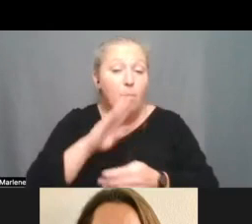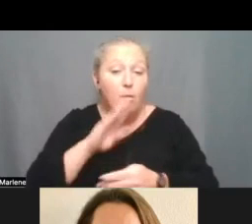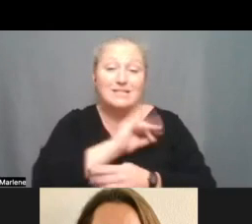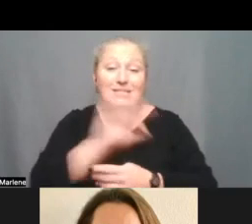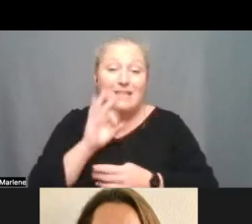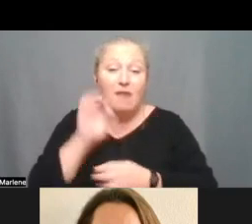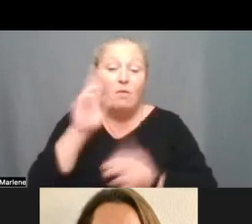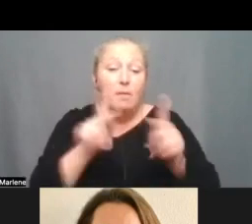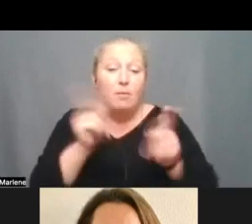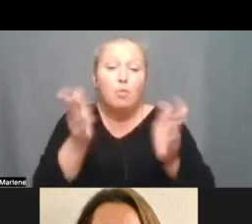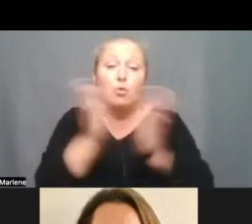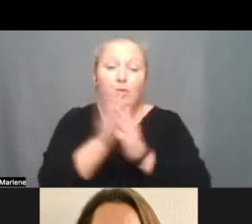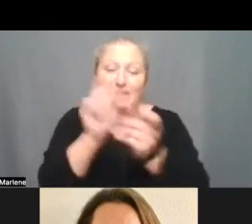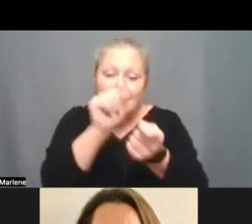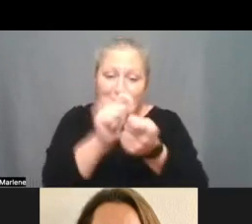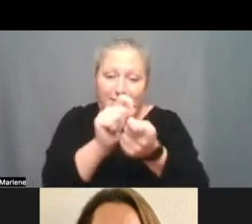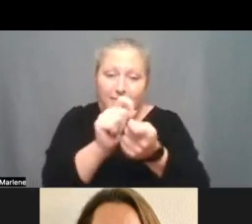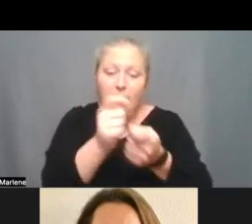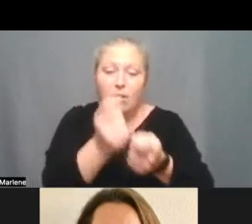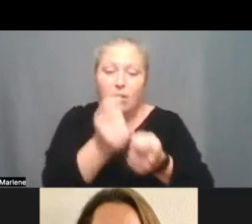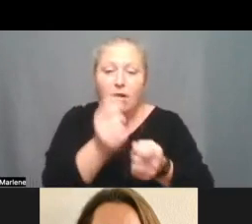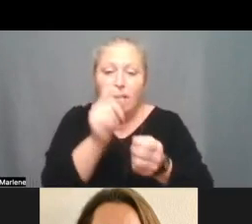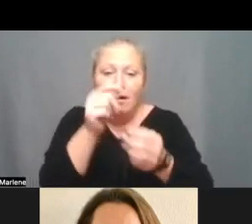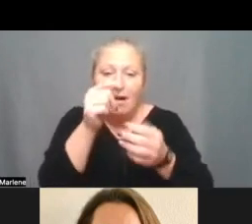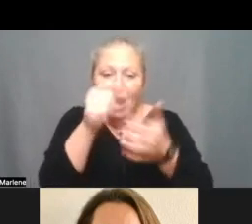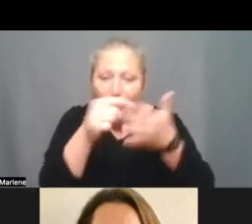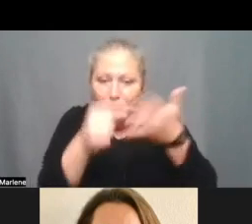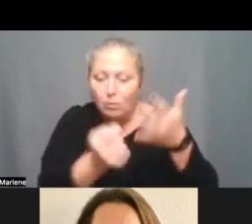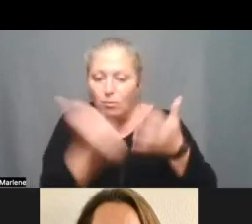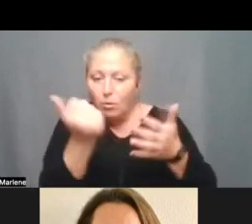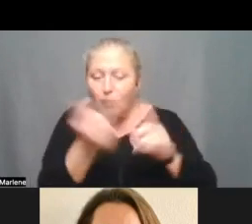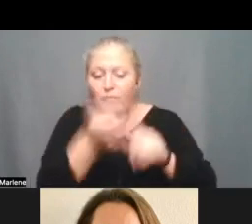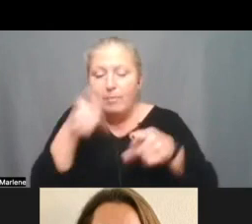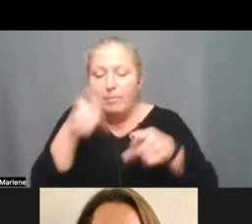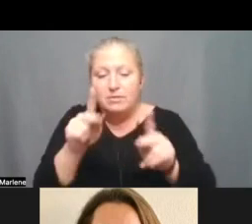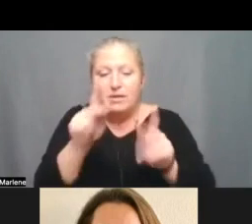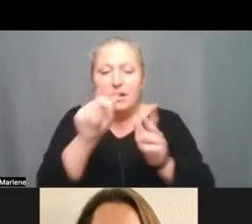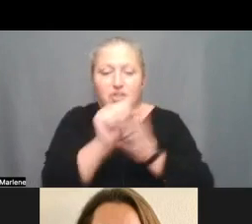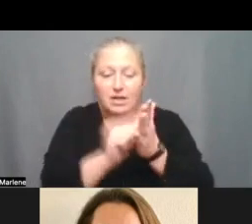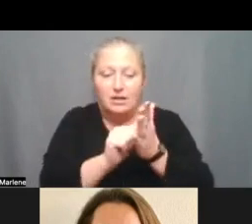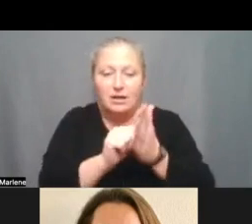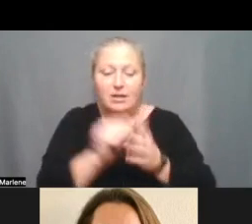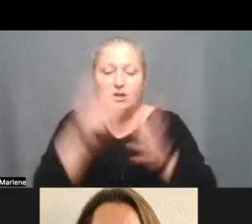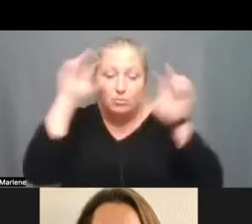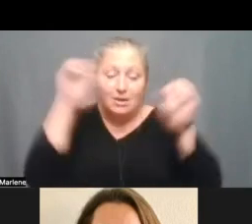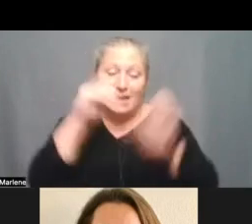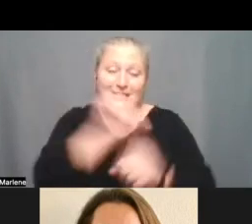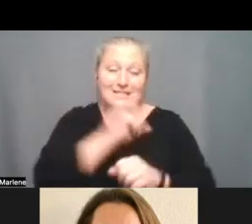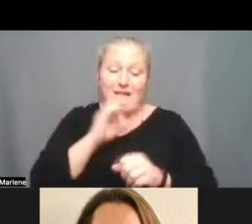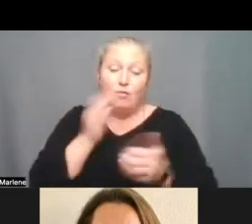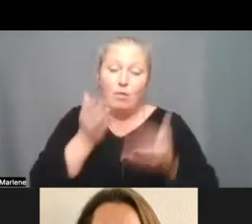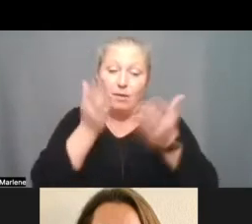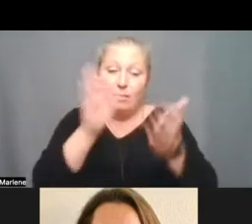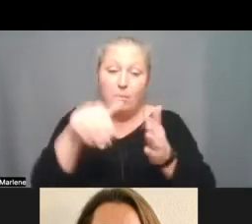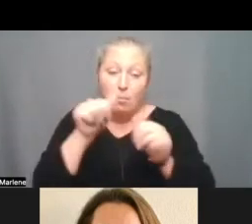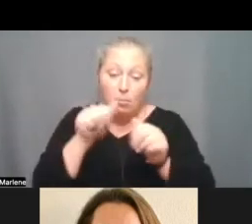request specific items be removed and discussed from the consent agenda. The superintendent and staff recommend approval of all consent items